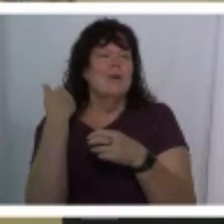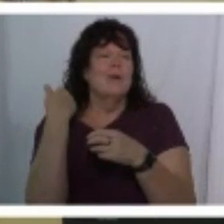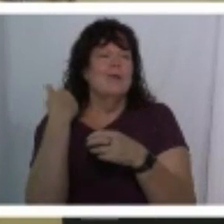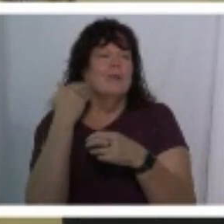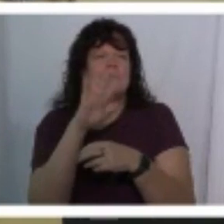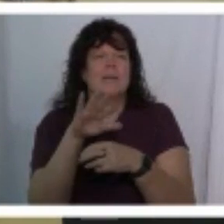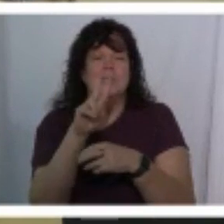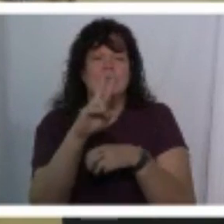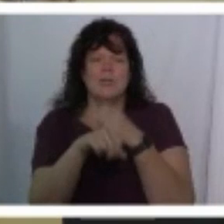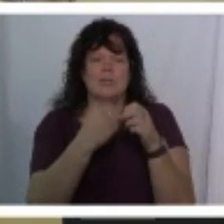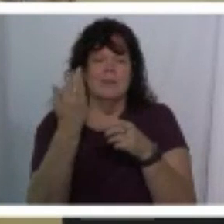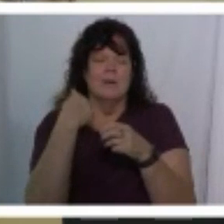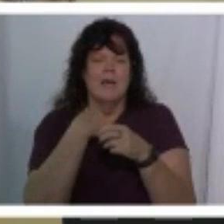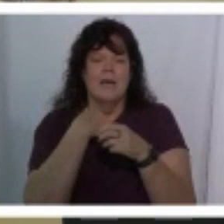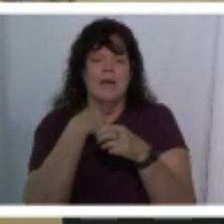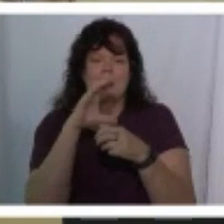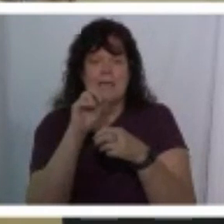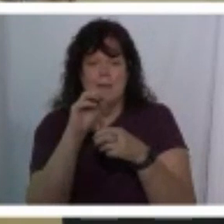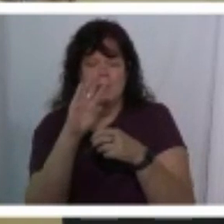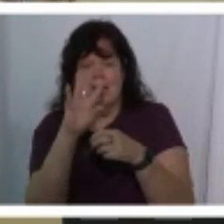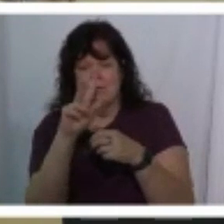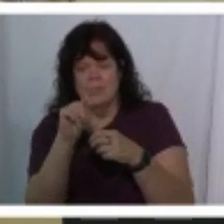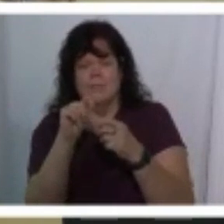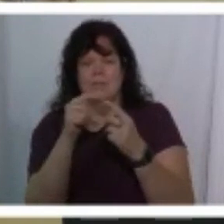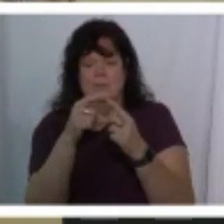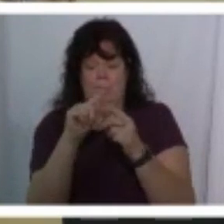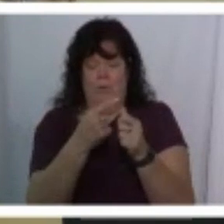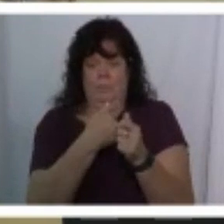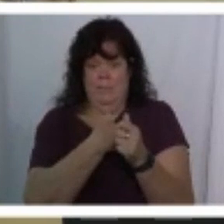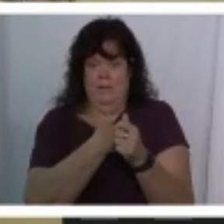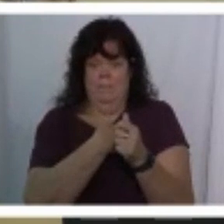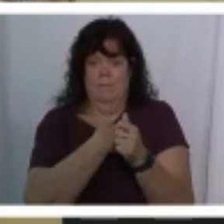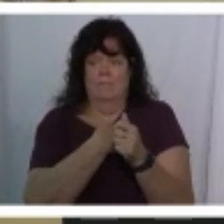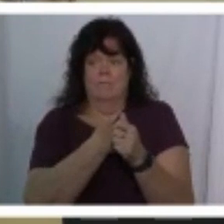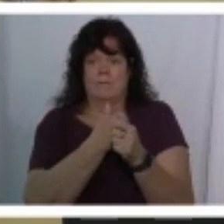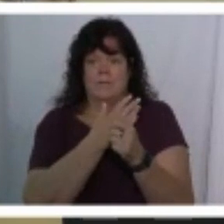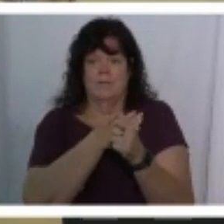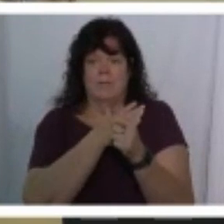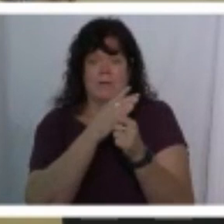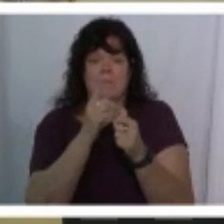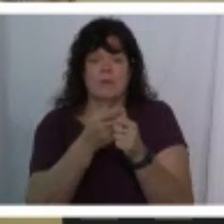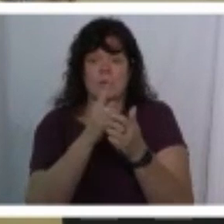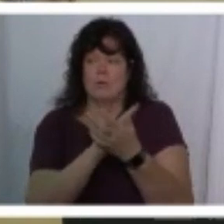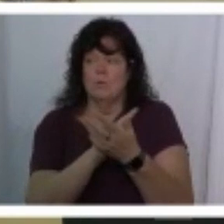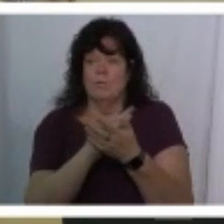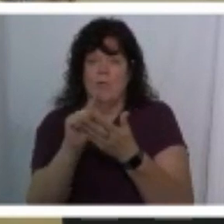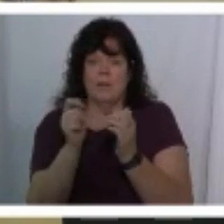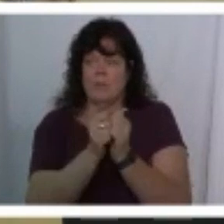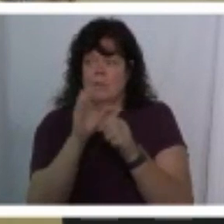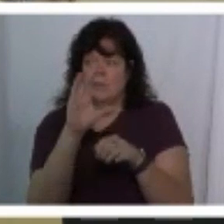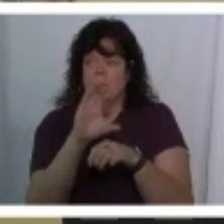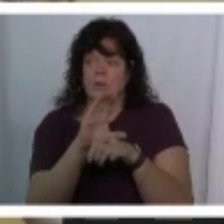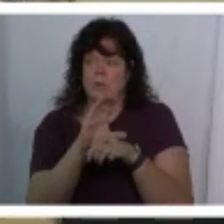about two years ago i came out to well first myself and my first week with simplicity